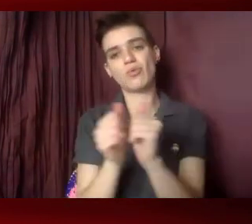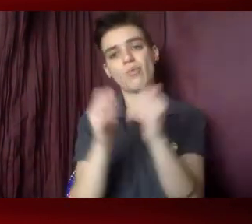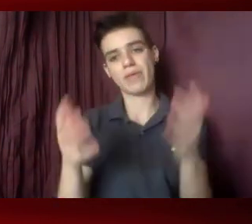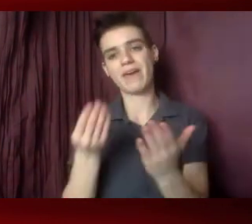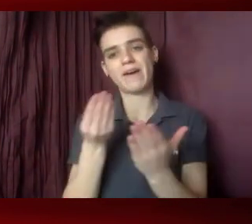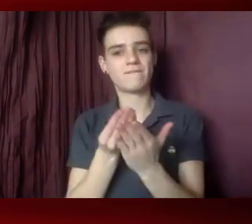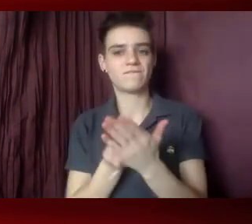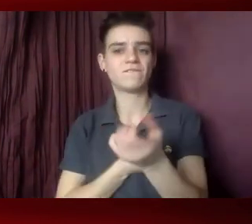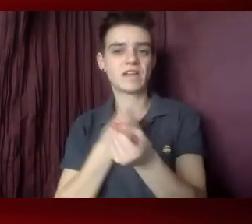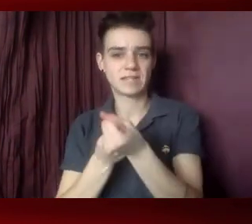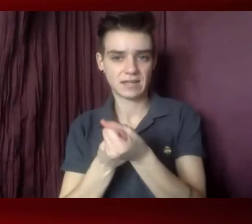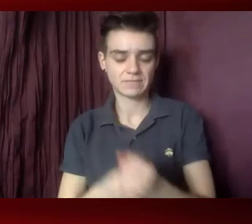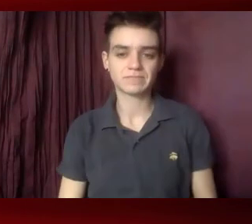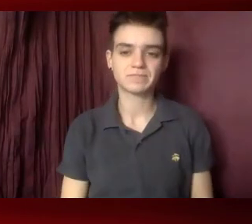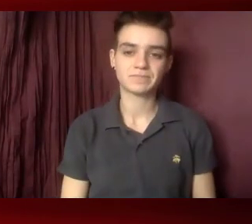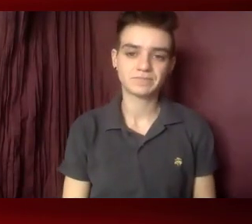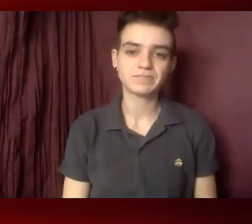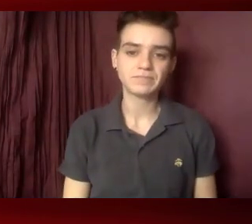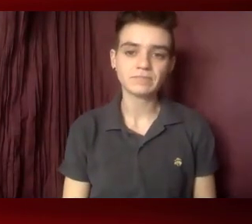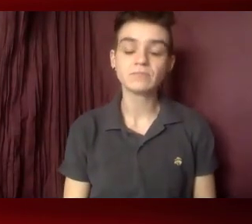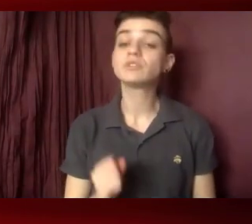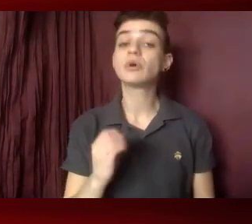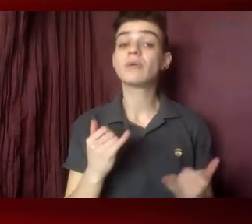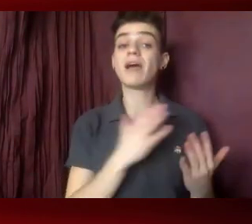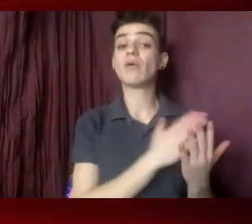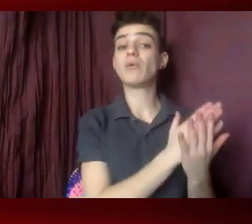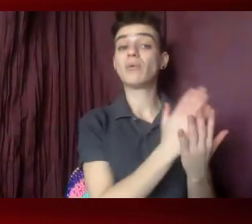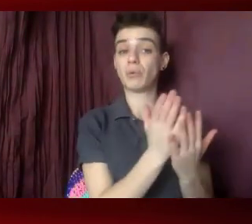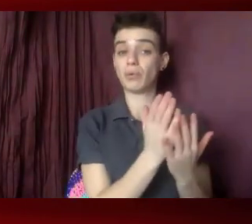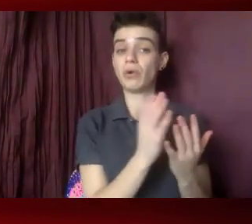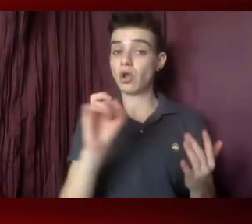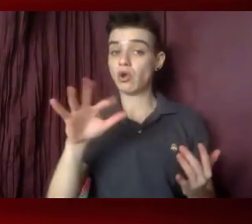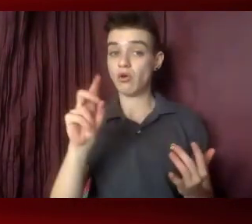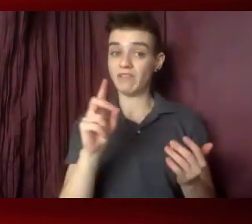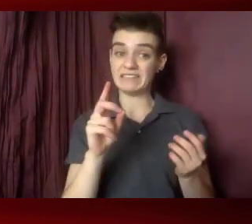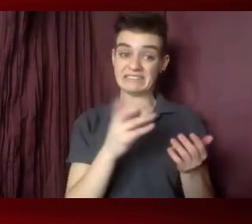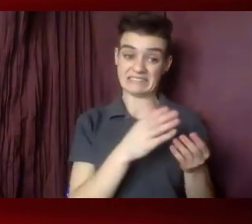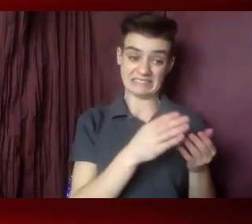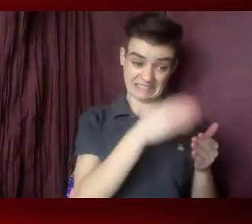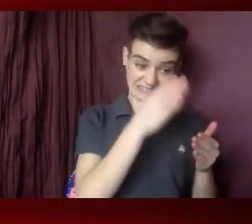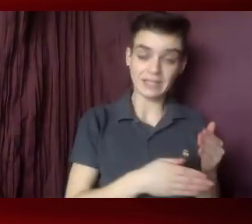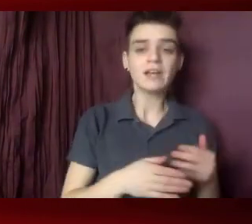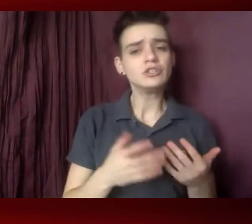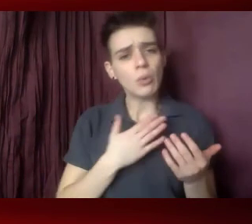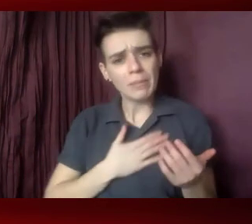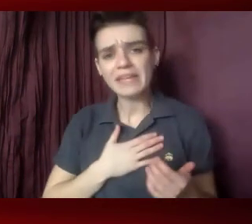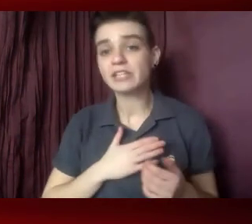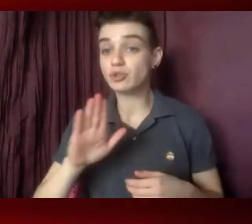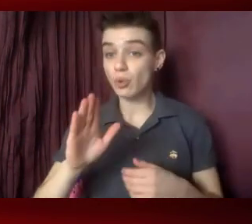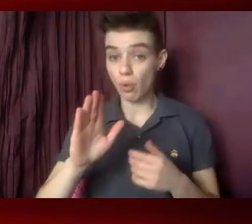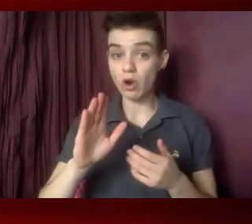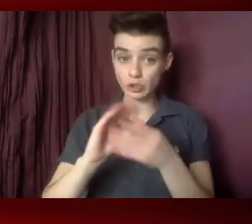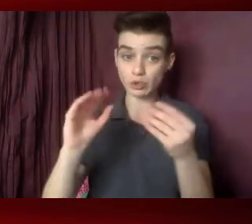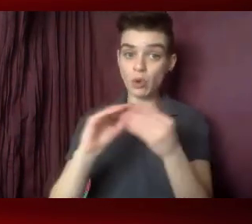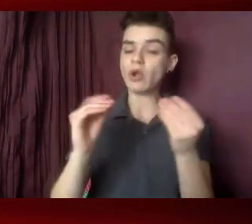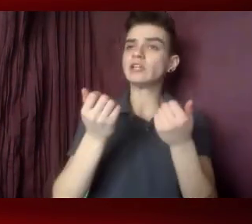as we approach the possibility of the end of the epidemic, please shape your stories to tell your policy makers how the money that they send